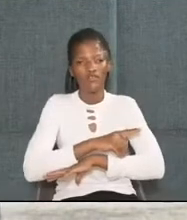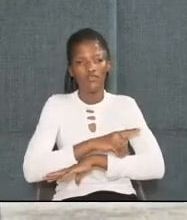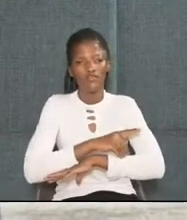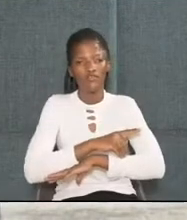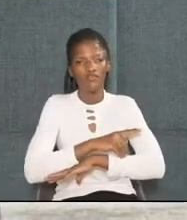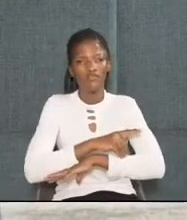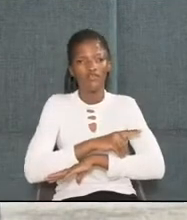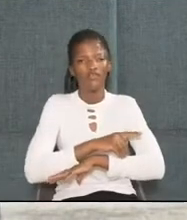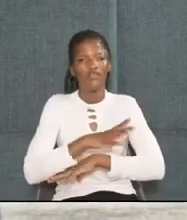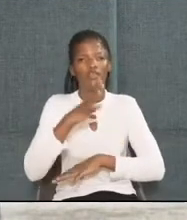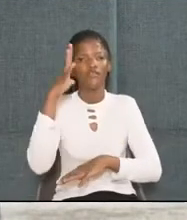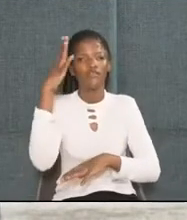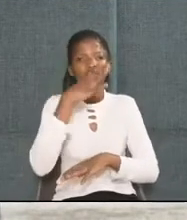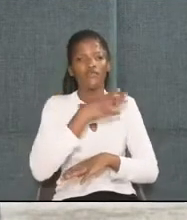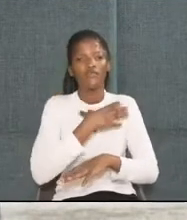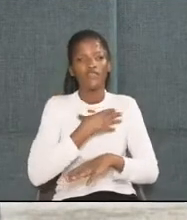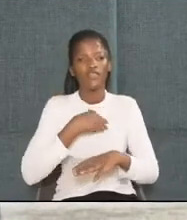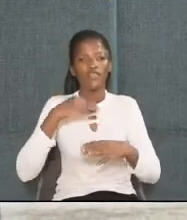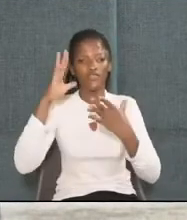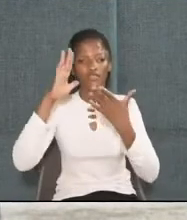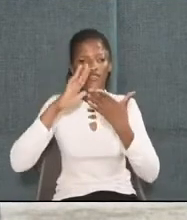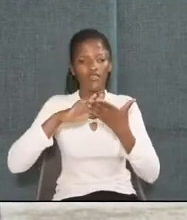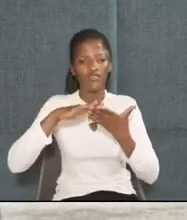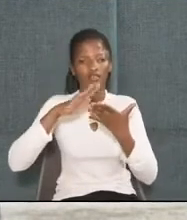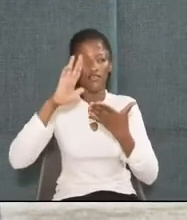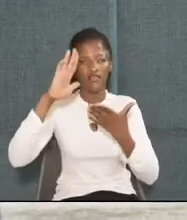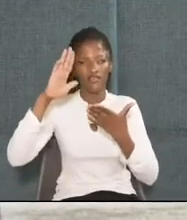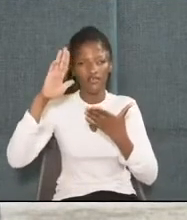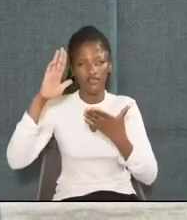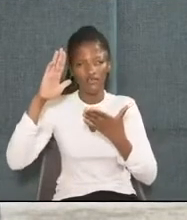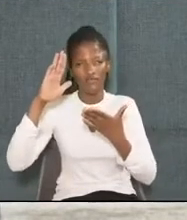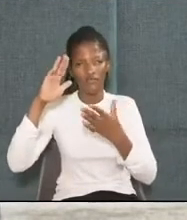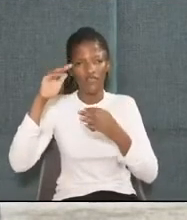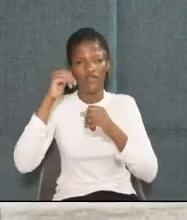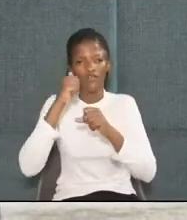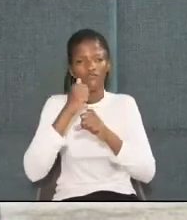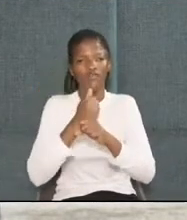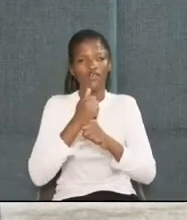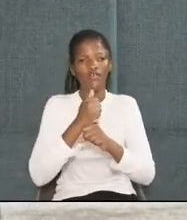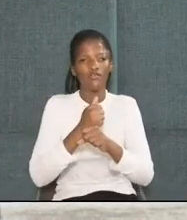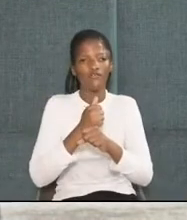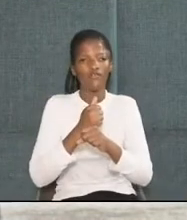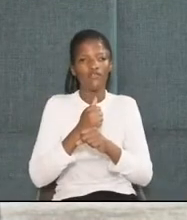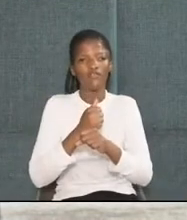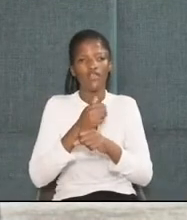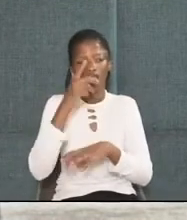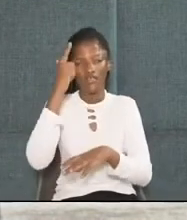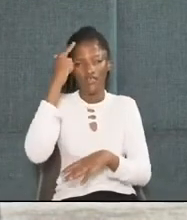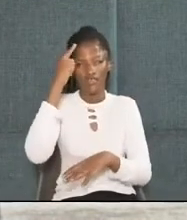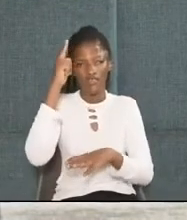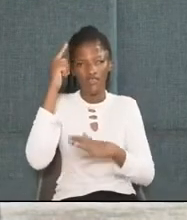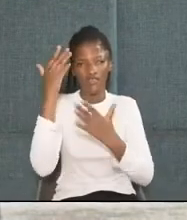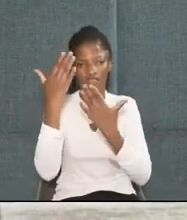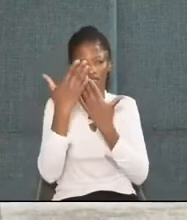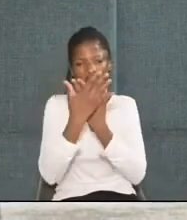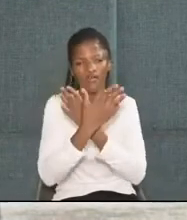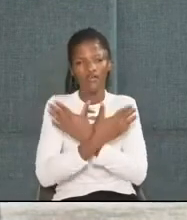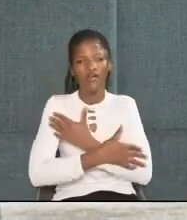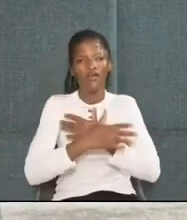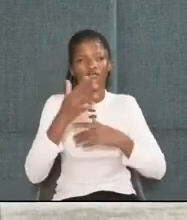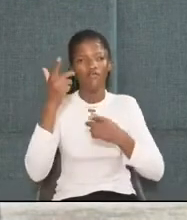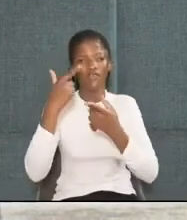under the glowing sun. Walk for the night is